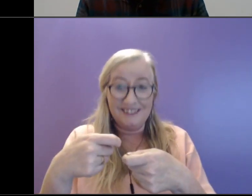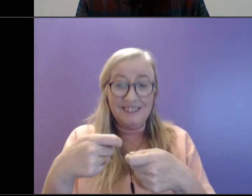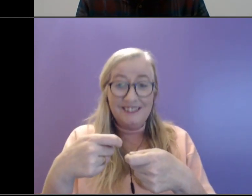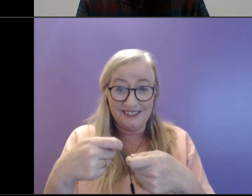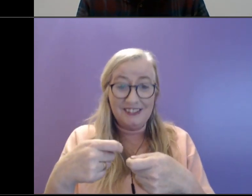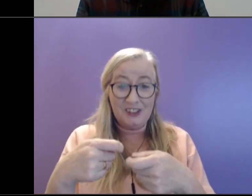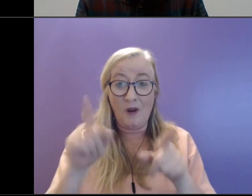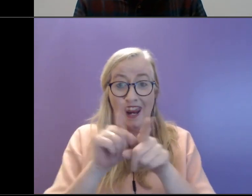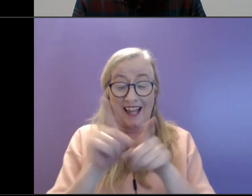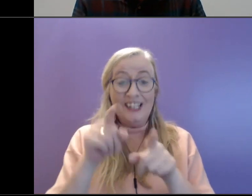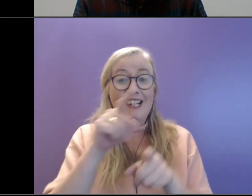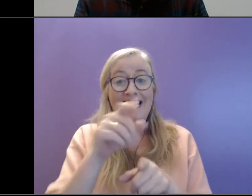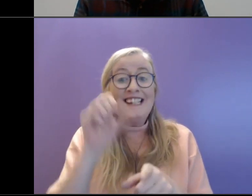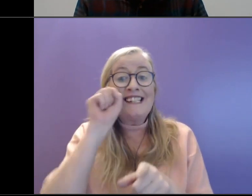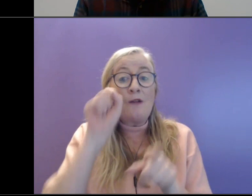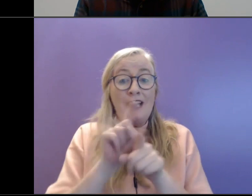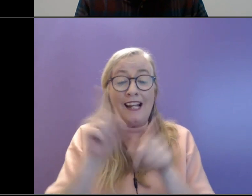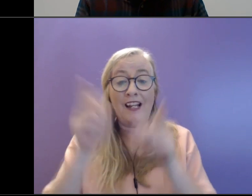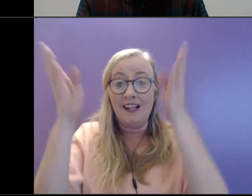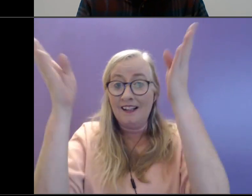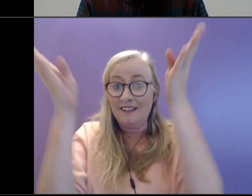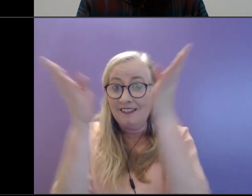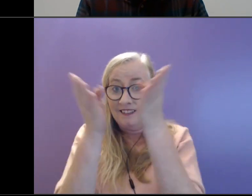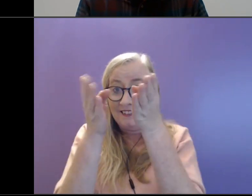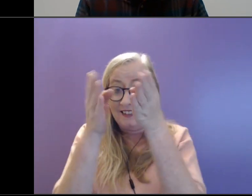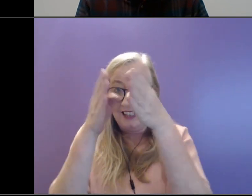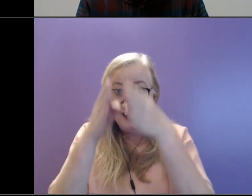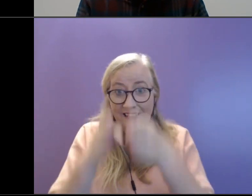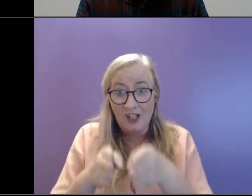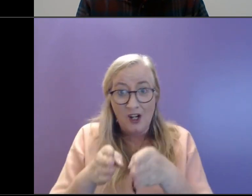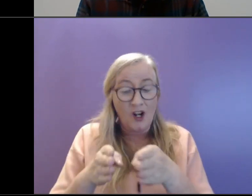and feeling like resources are unavailable.